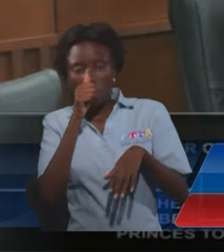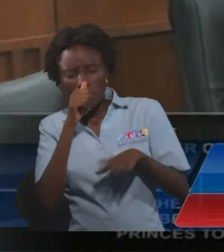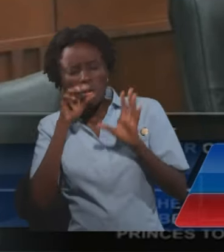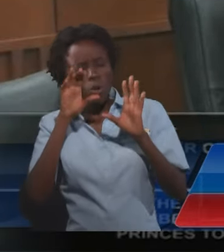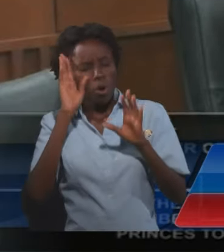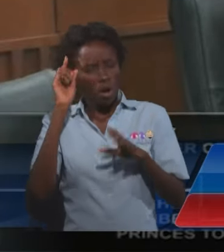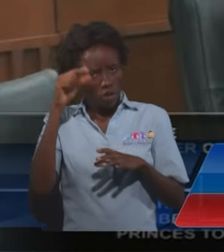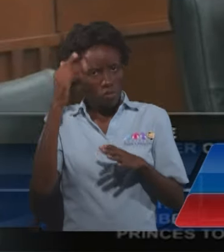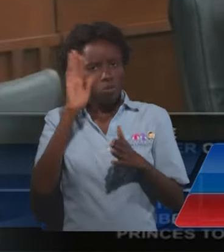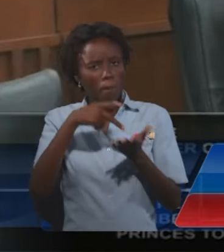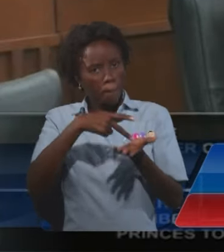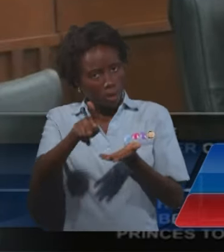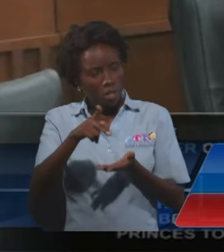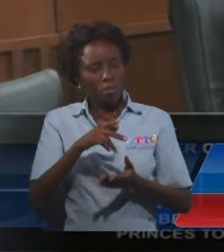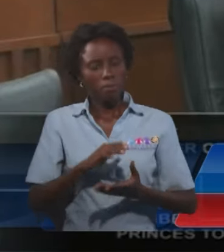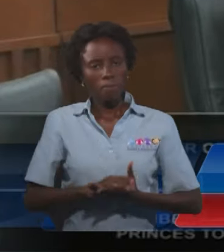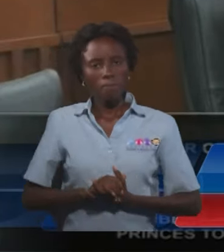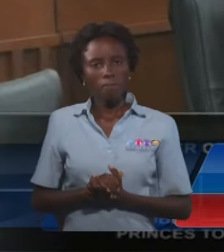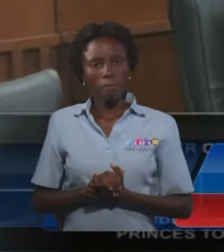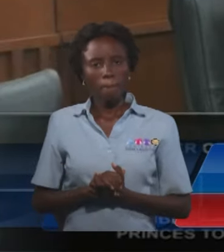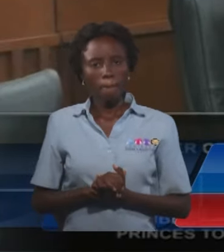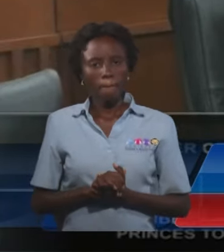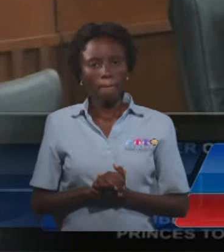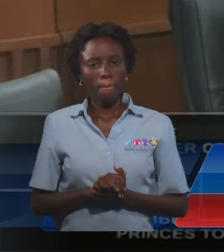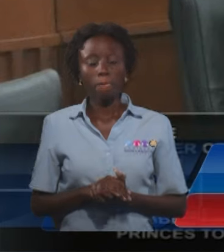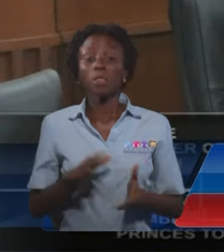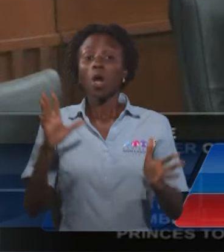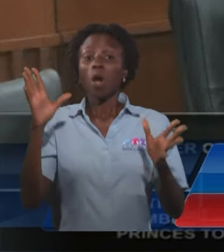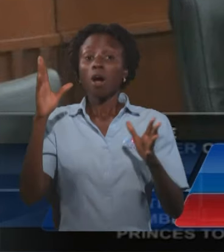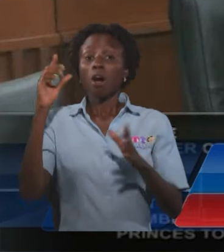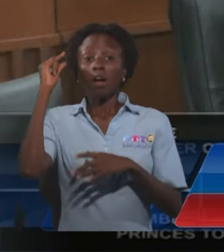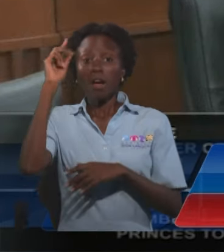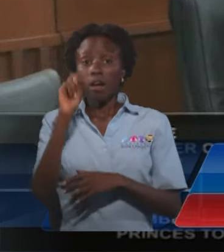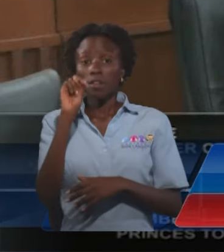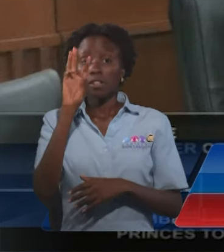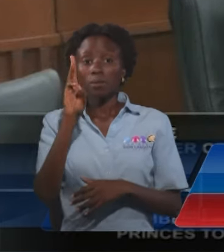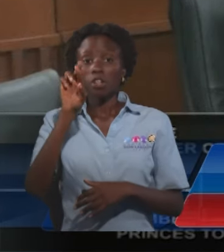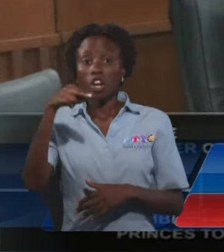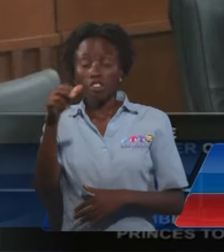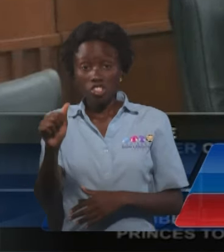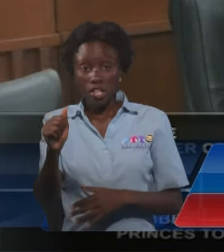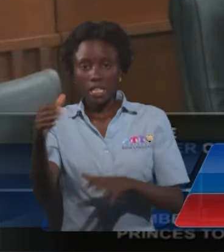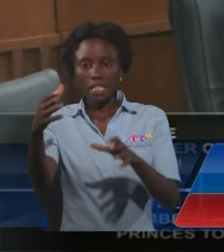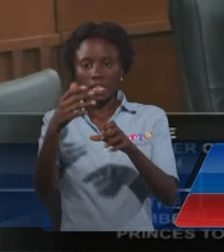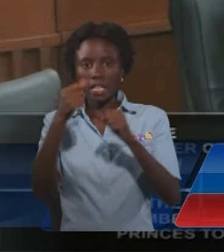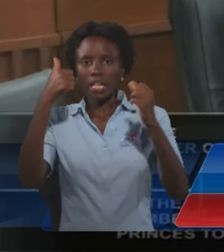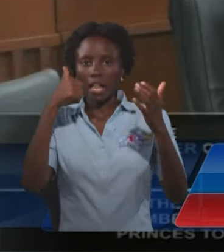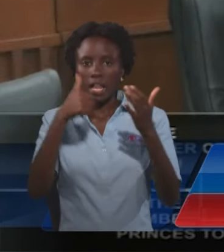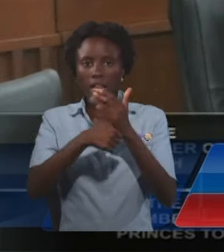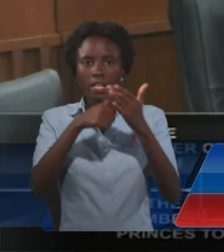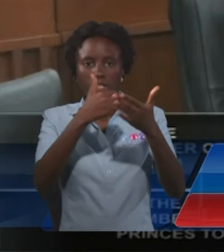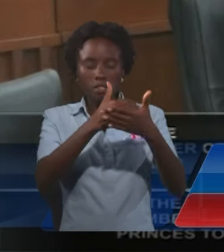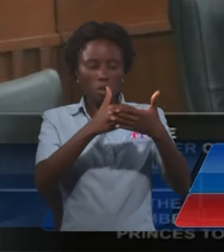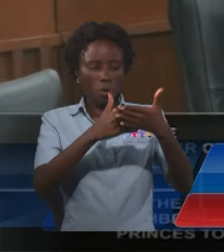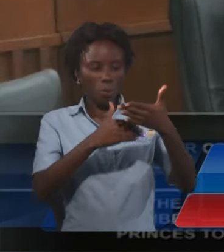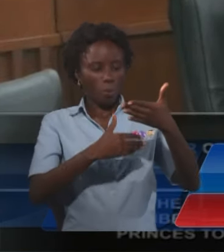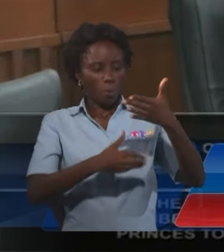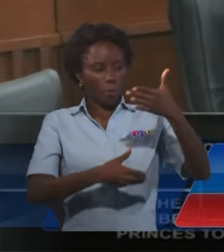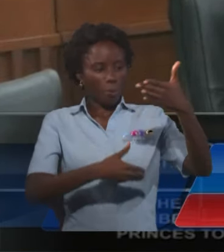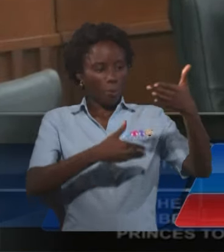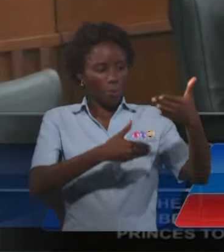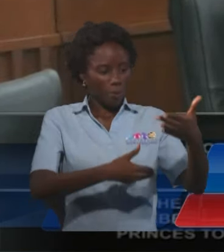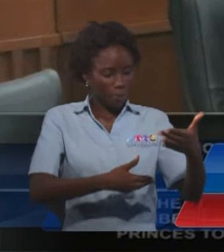The fact is that by a pre-action protocol letter issued by Freedom Chambers,